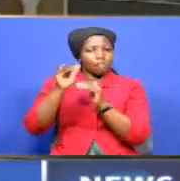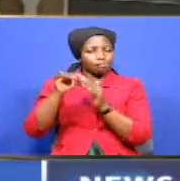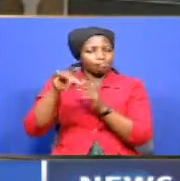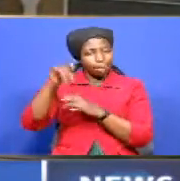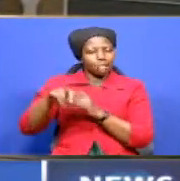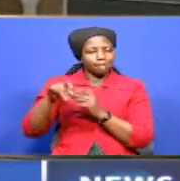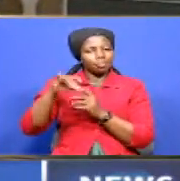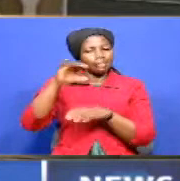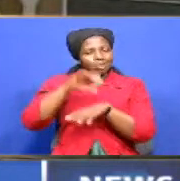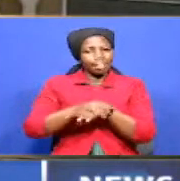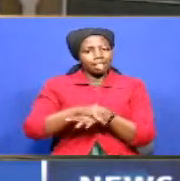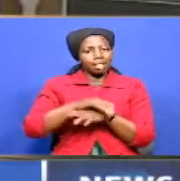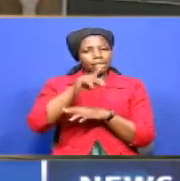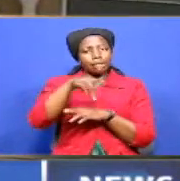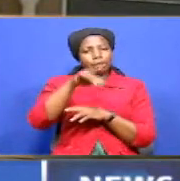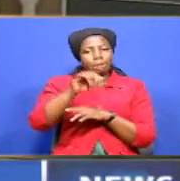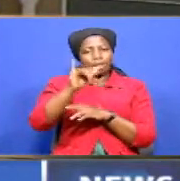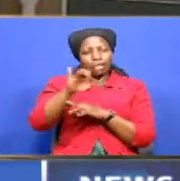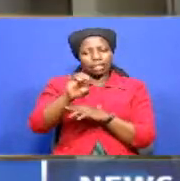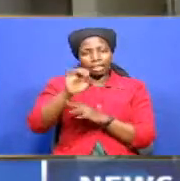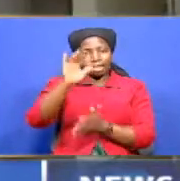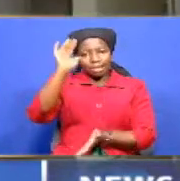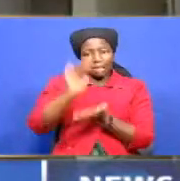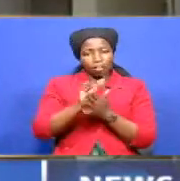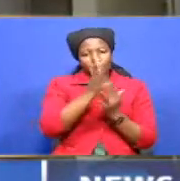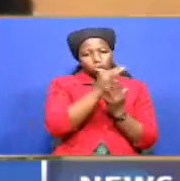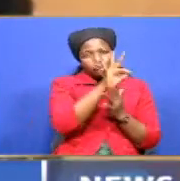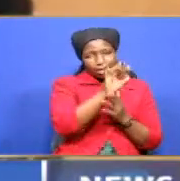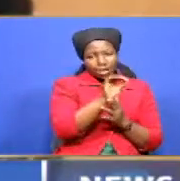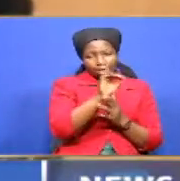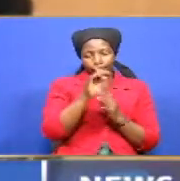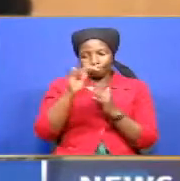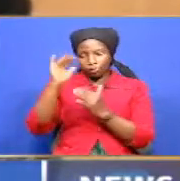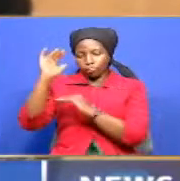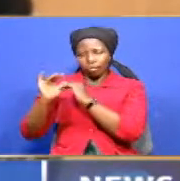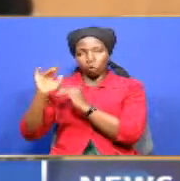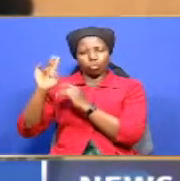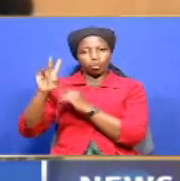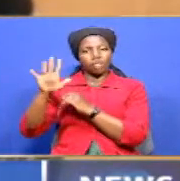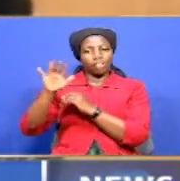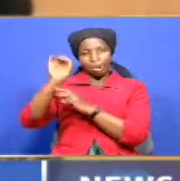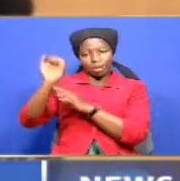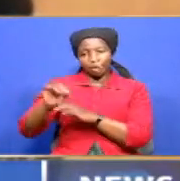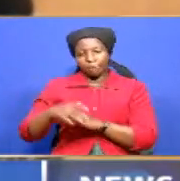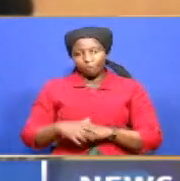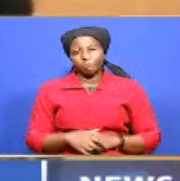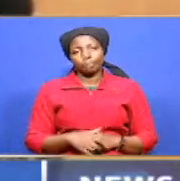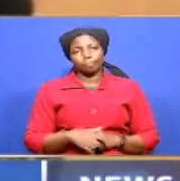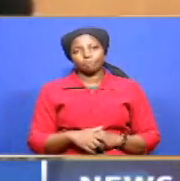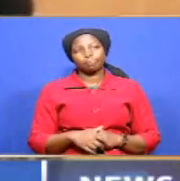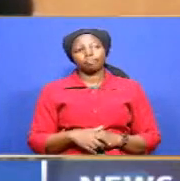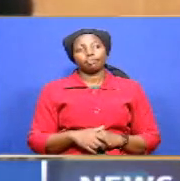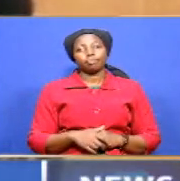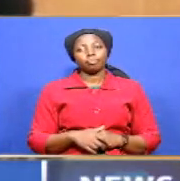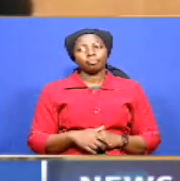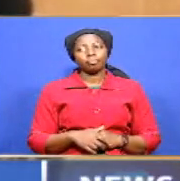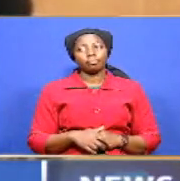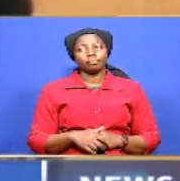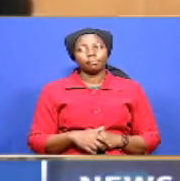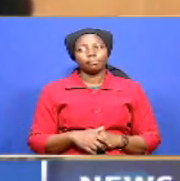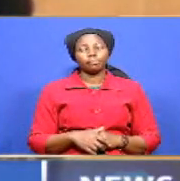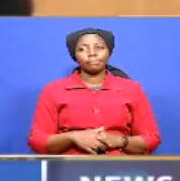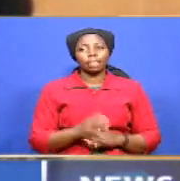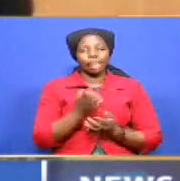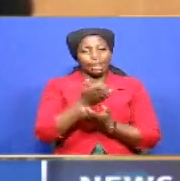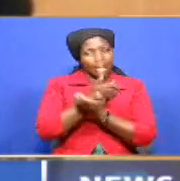tax reduction of between 30 and 25 percent the activities within our own economy have